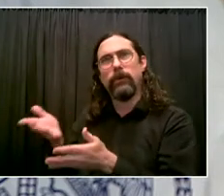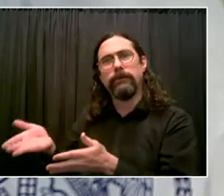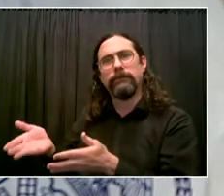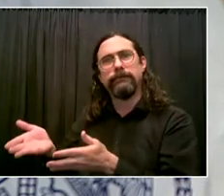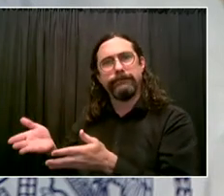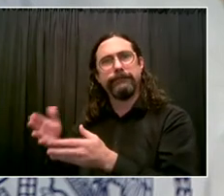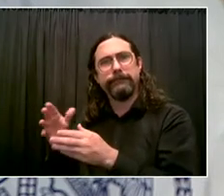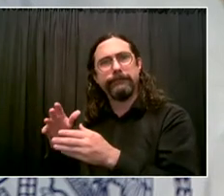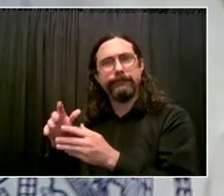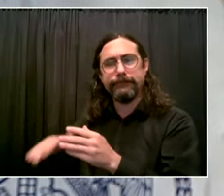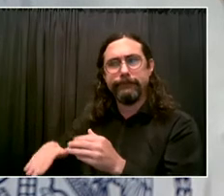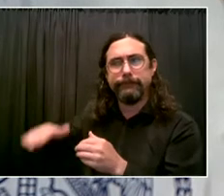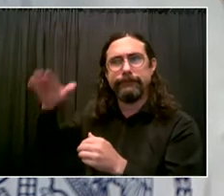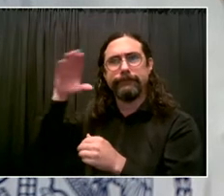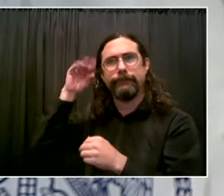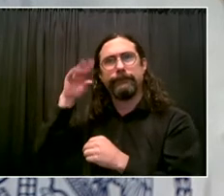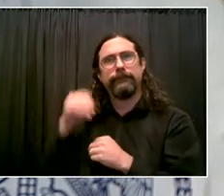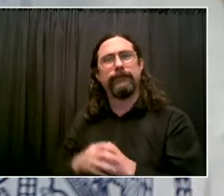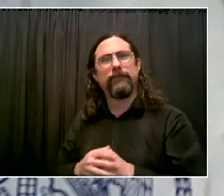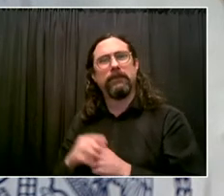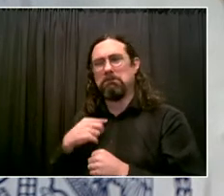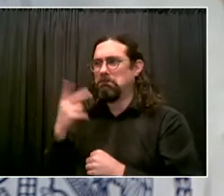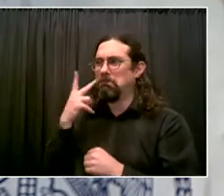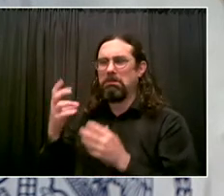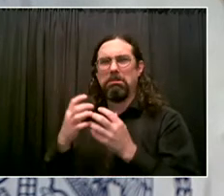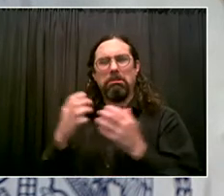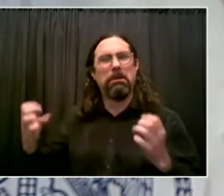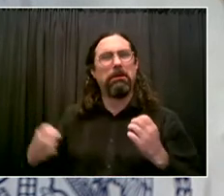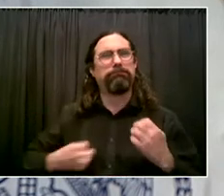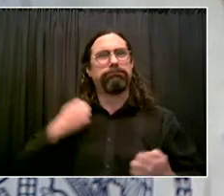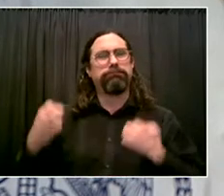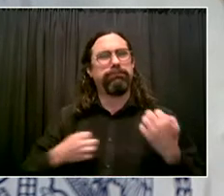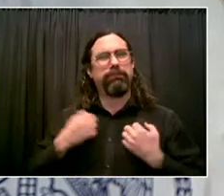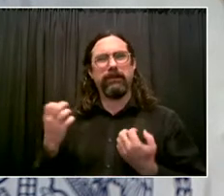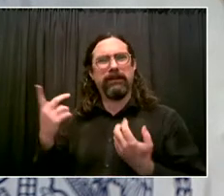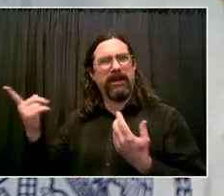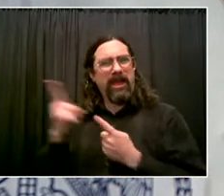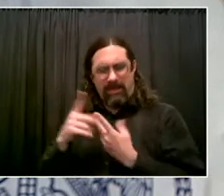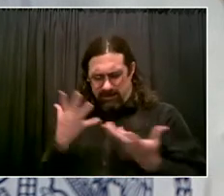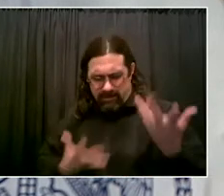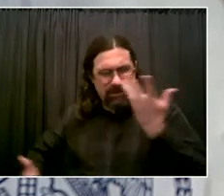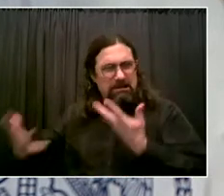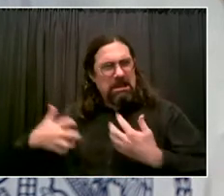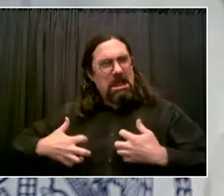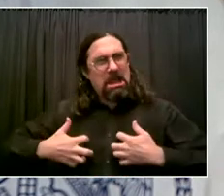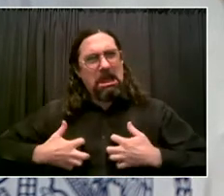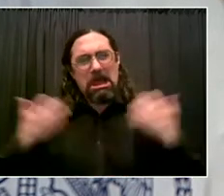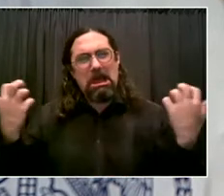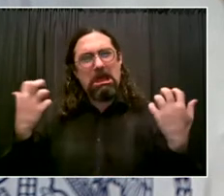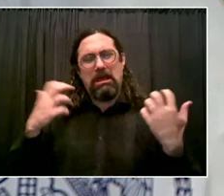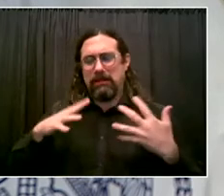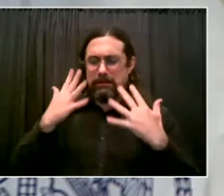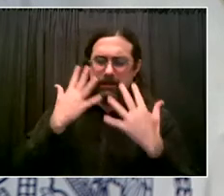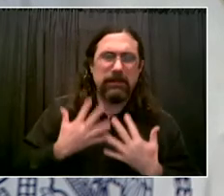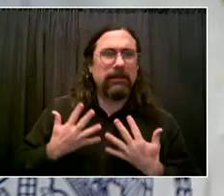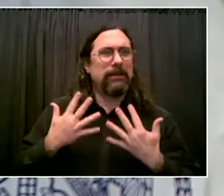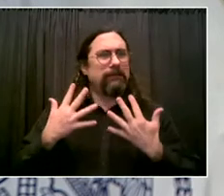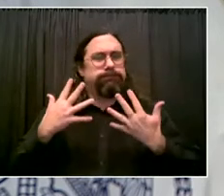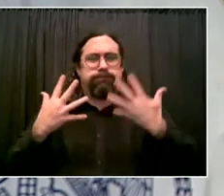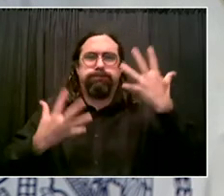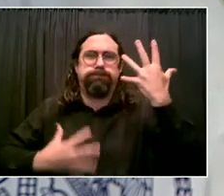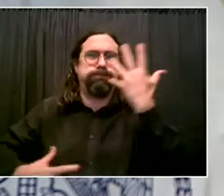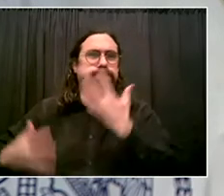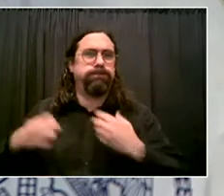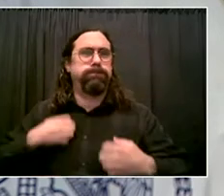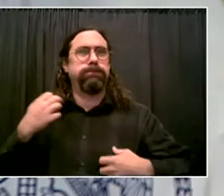need to know that this killer will be found. And I told them, yes, the NYPD will find the killer. Yes,